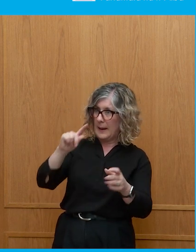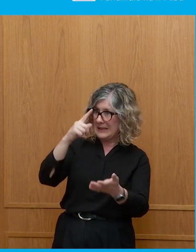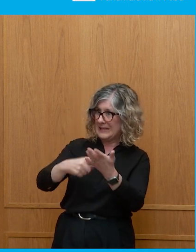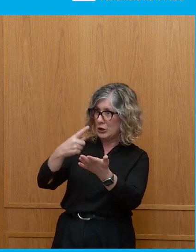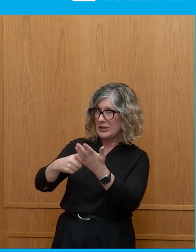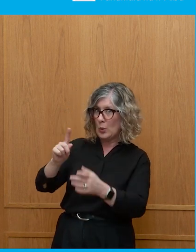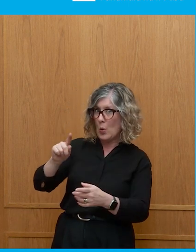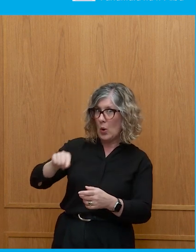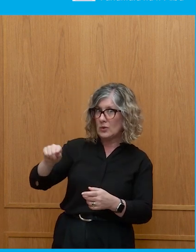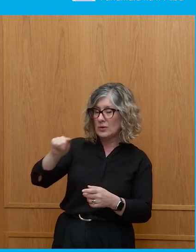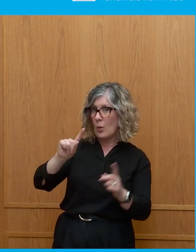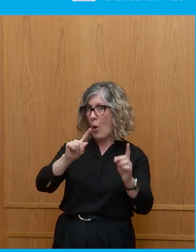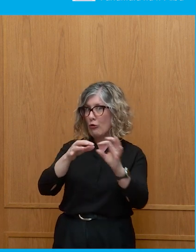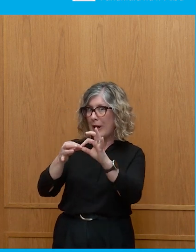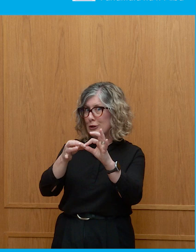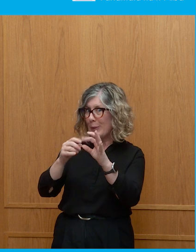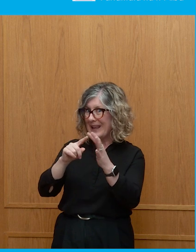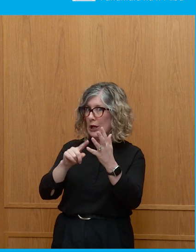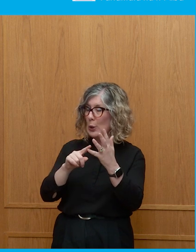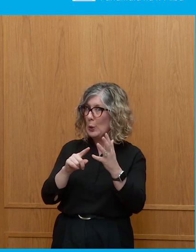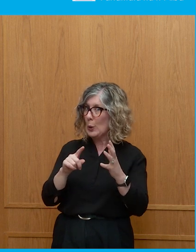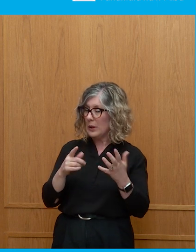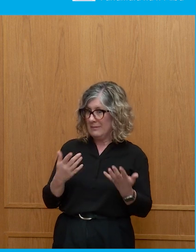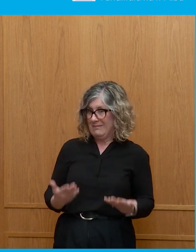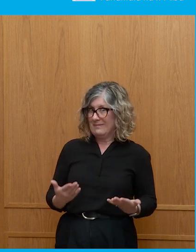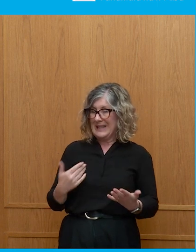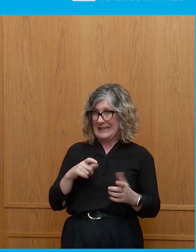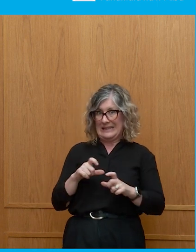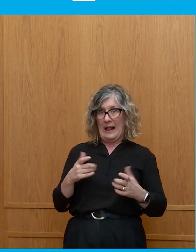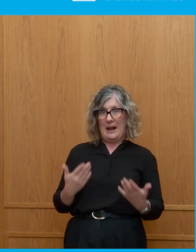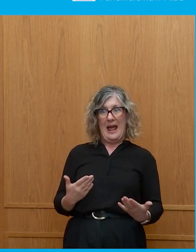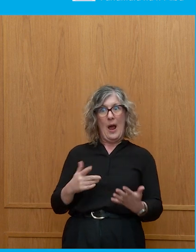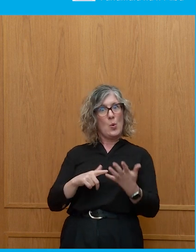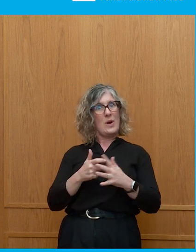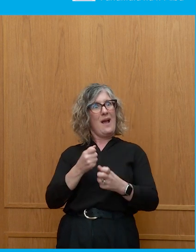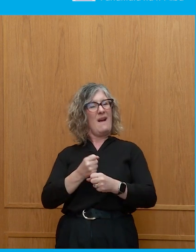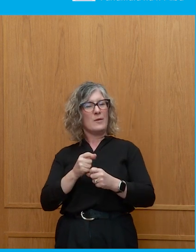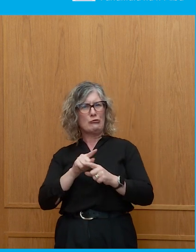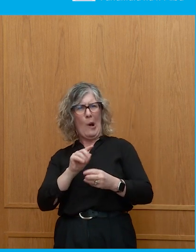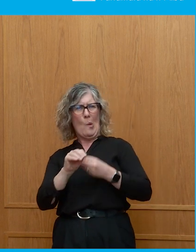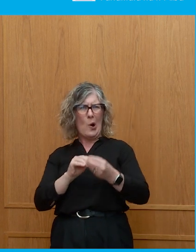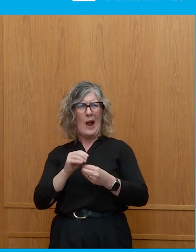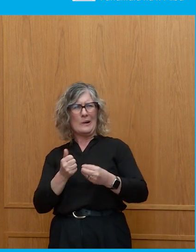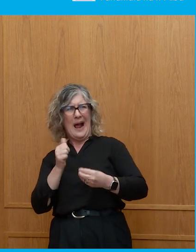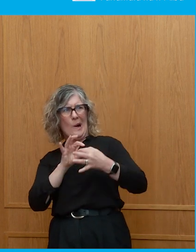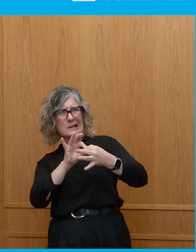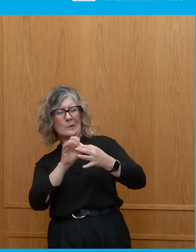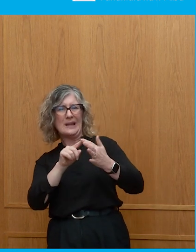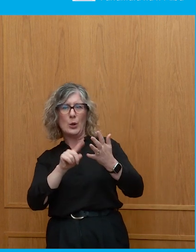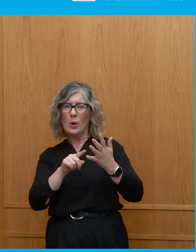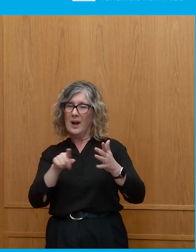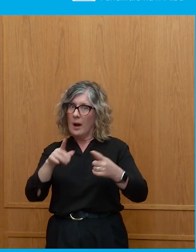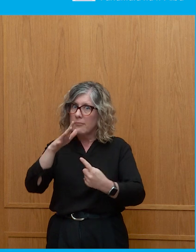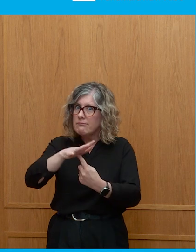And the relationship with the EU is still something that's being worked out by the new administration. So that matters. All of that matters to the direction of